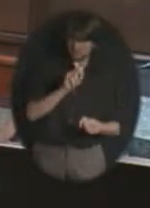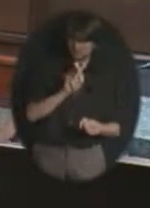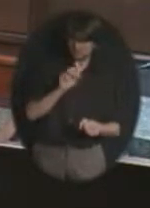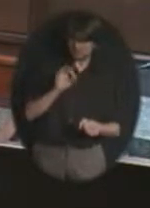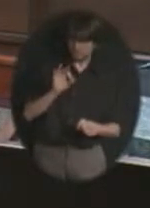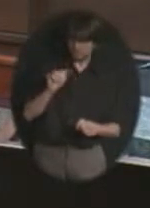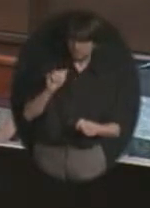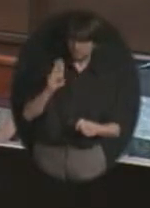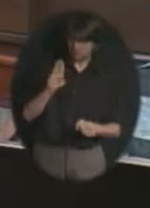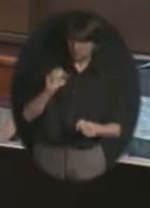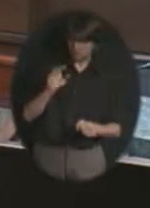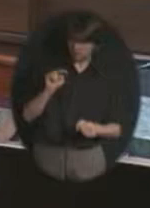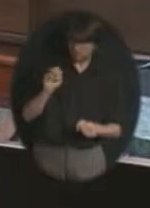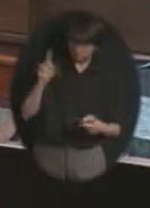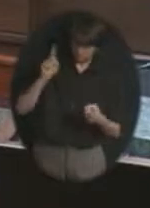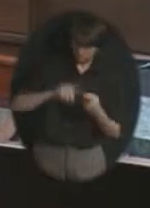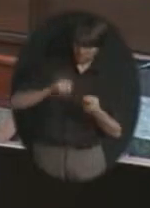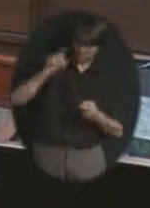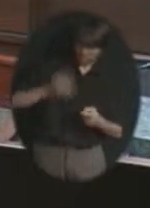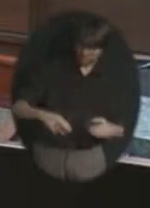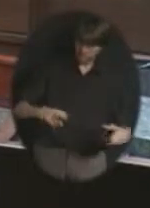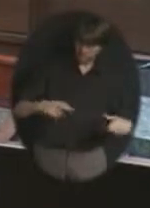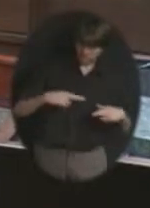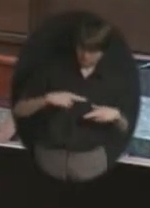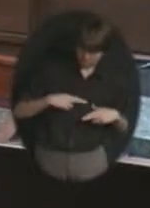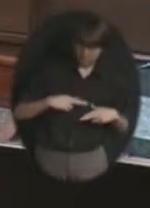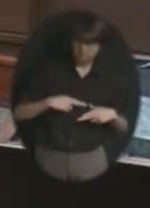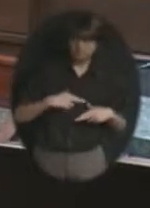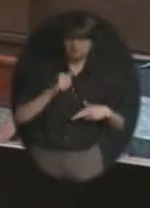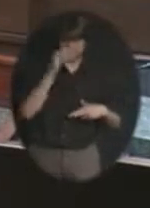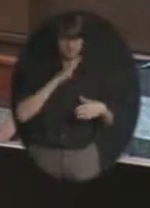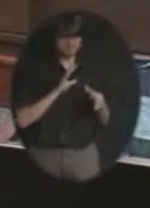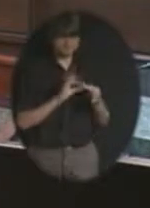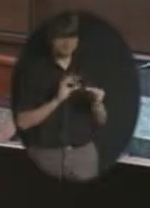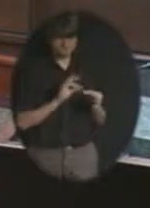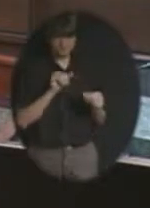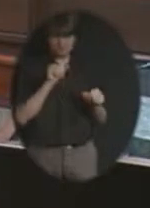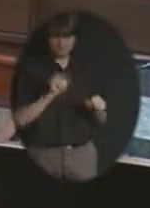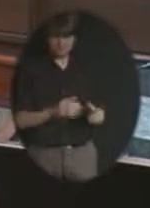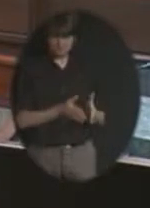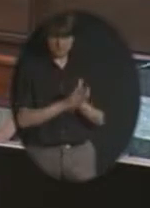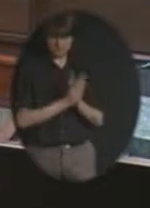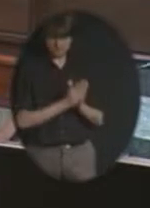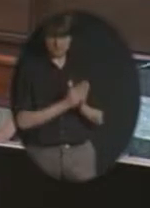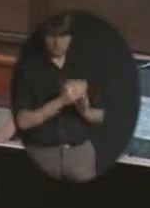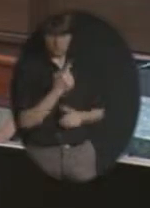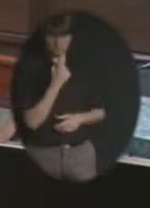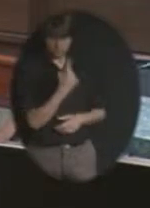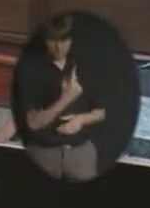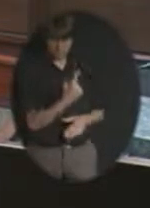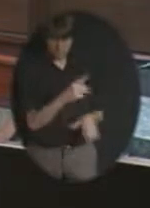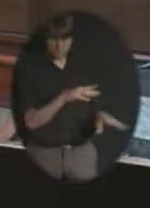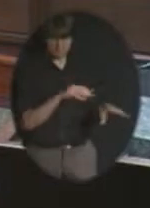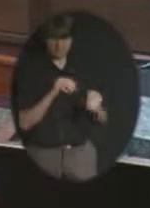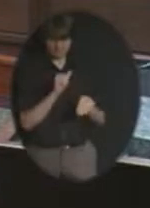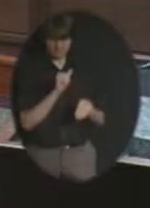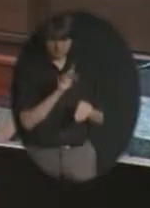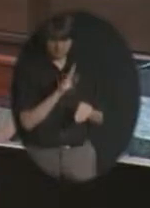The professional environment allows for a to ask for a leave of absence and not extension. Okay. I'm curious. Thank you.